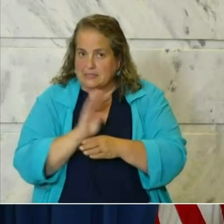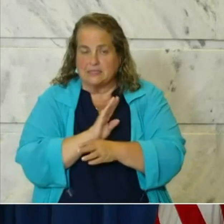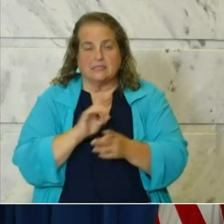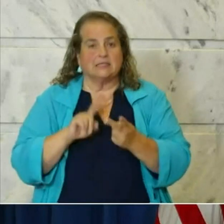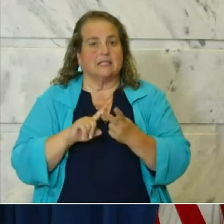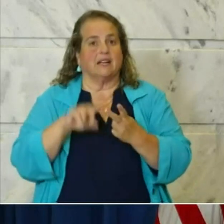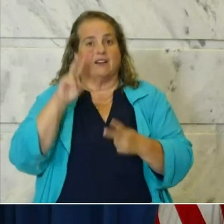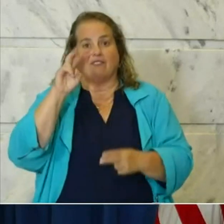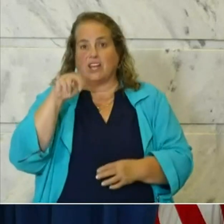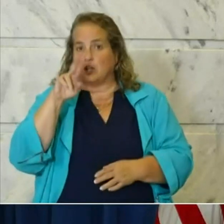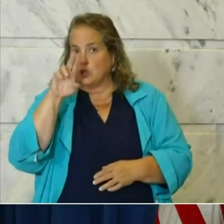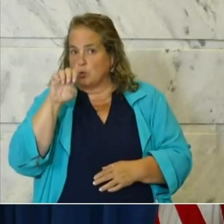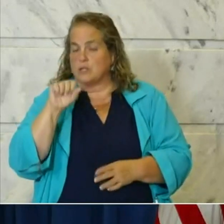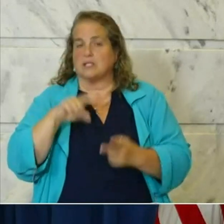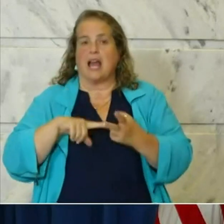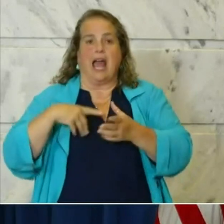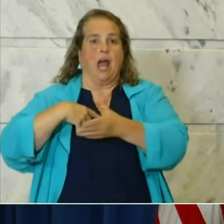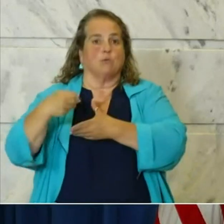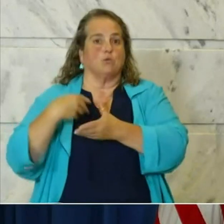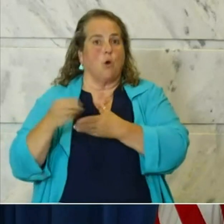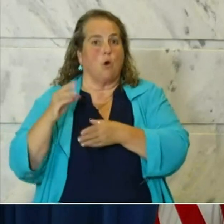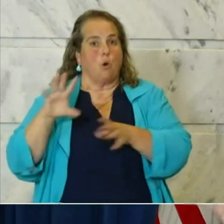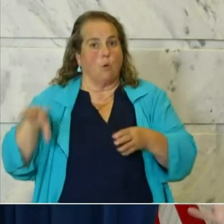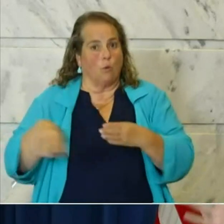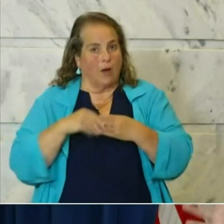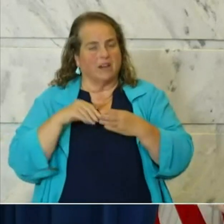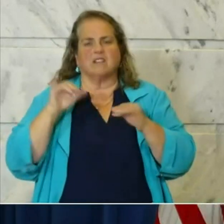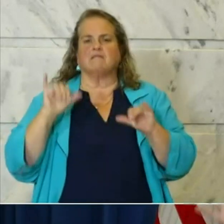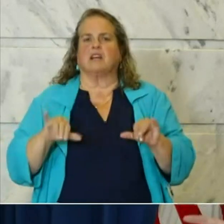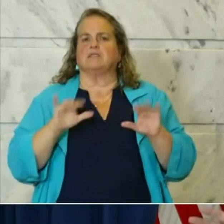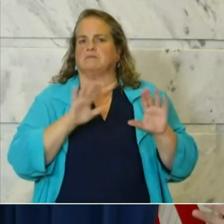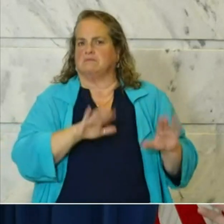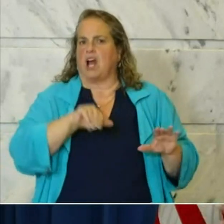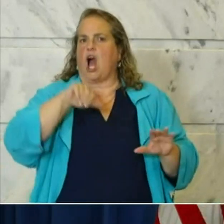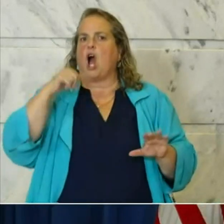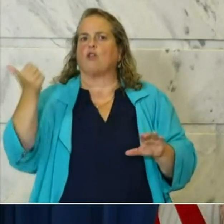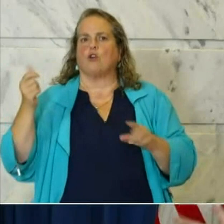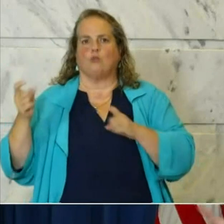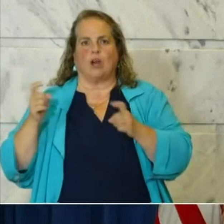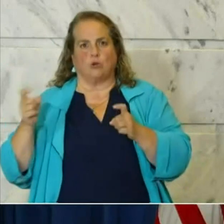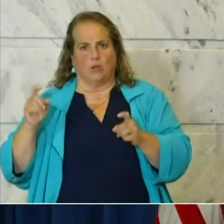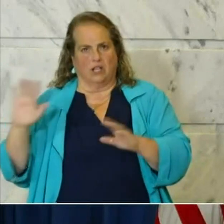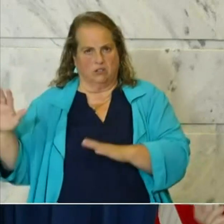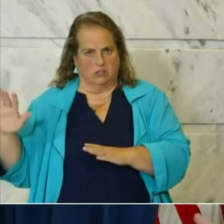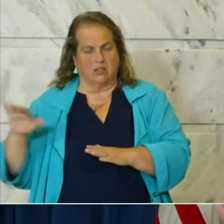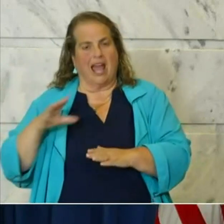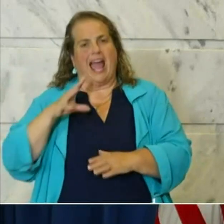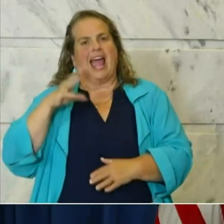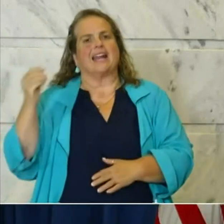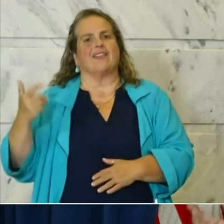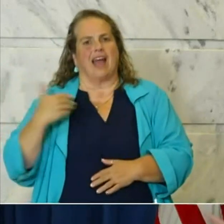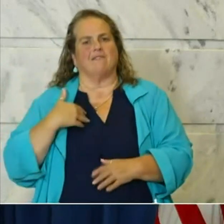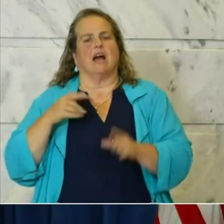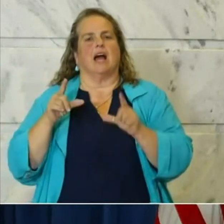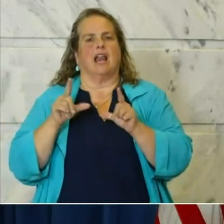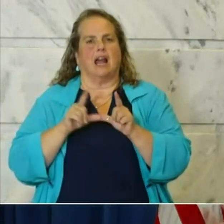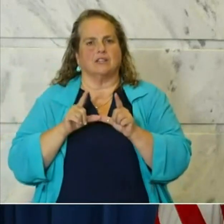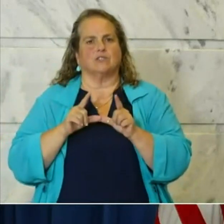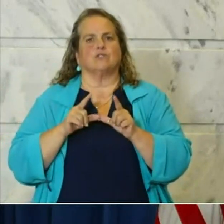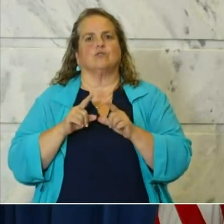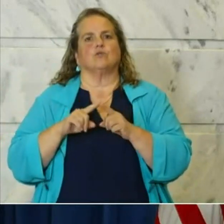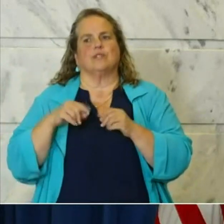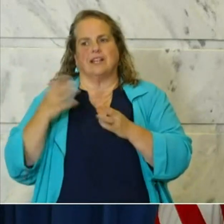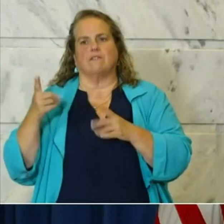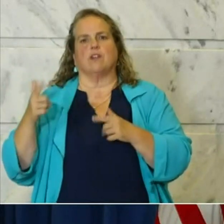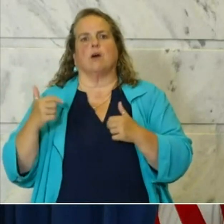outdoor weddings. Those are all regulated by other things that are out there and you know, they have licenses that give them the motivation